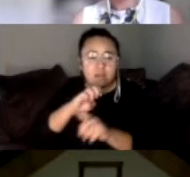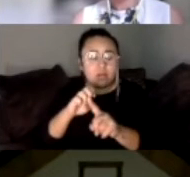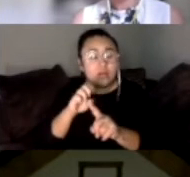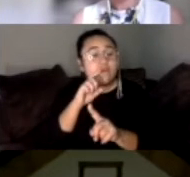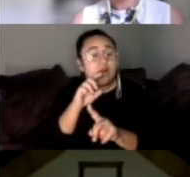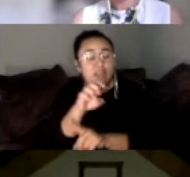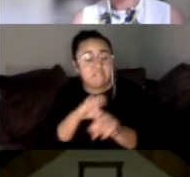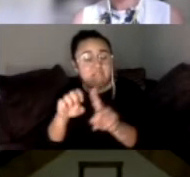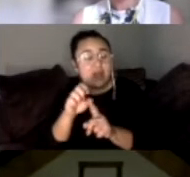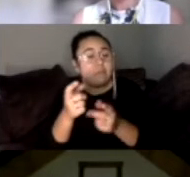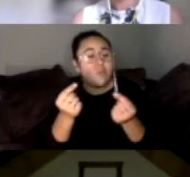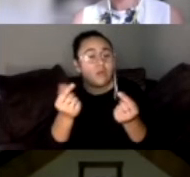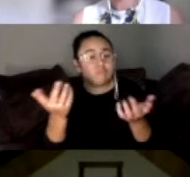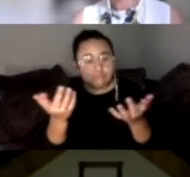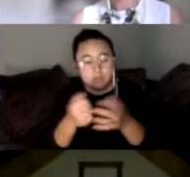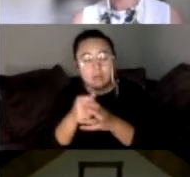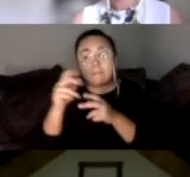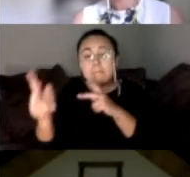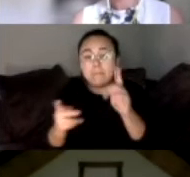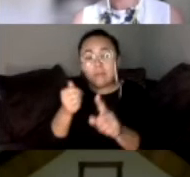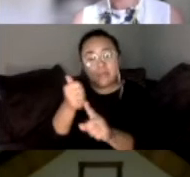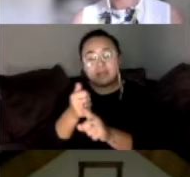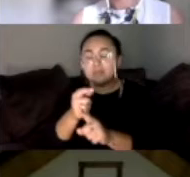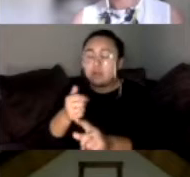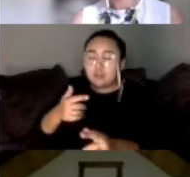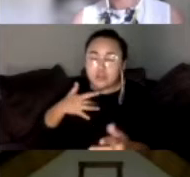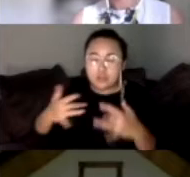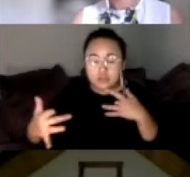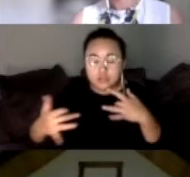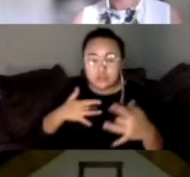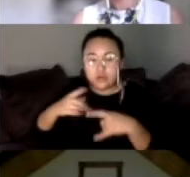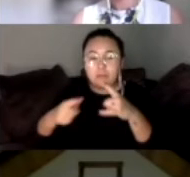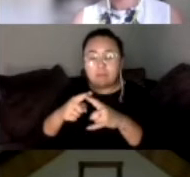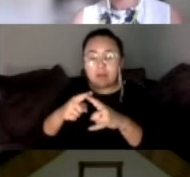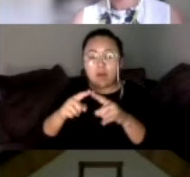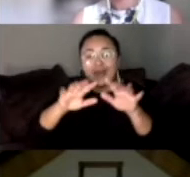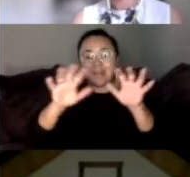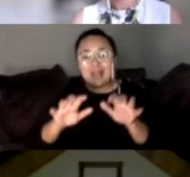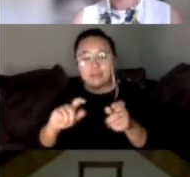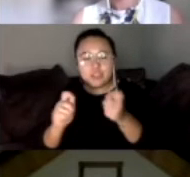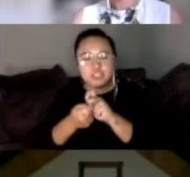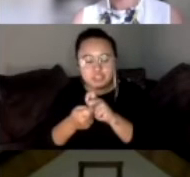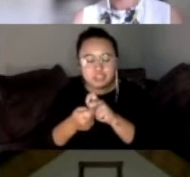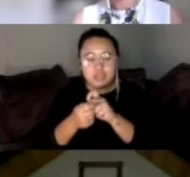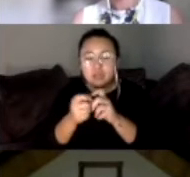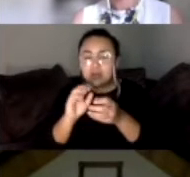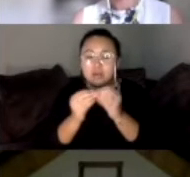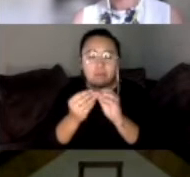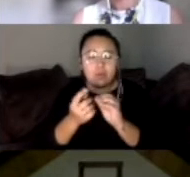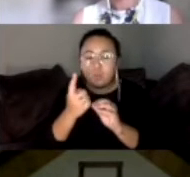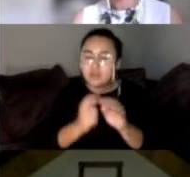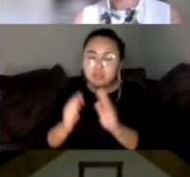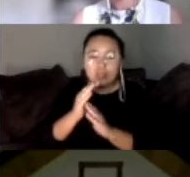it's basically that people are concerned about climate change. So that's the number one issue. That's the reason why the environment.